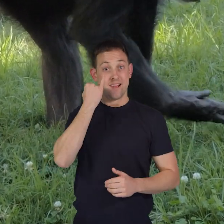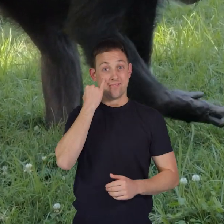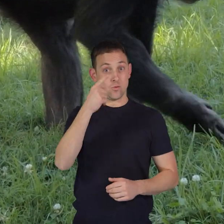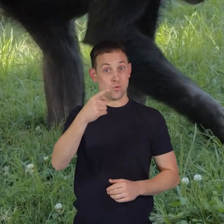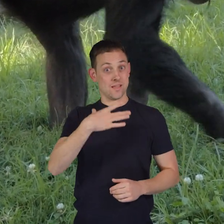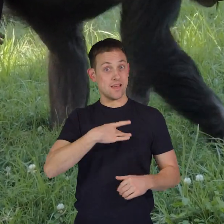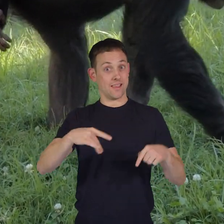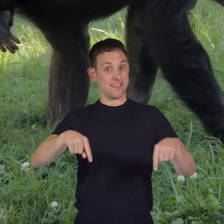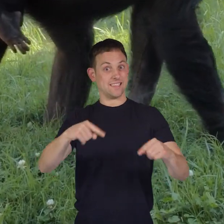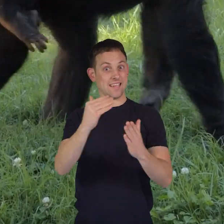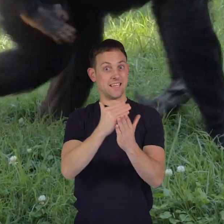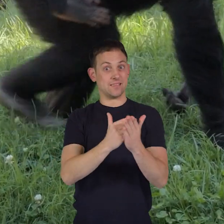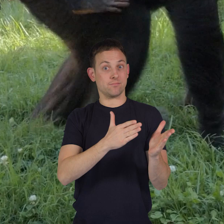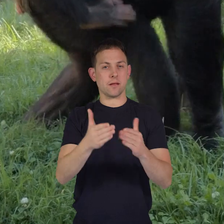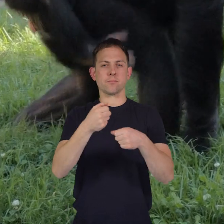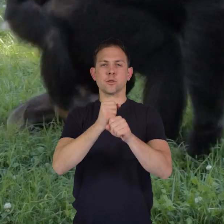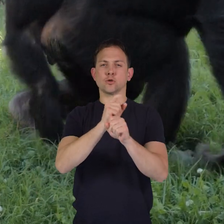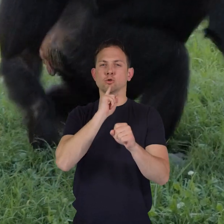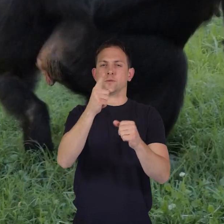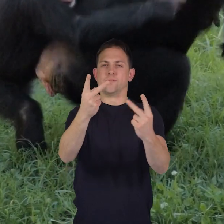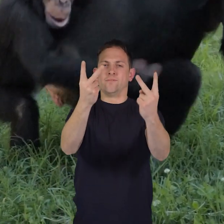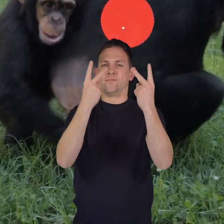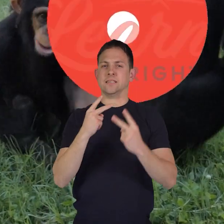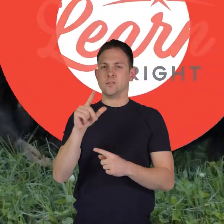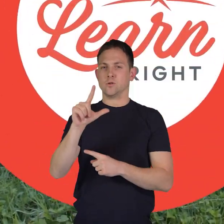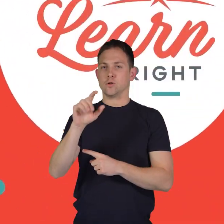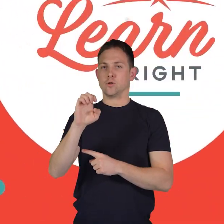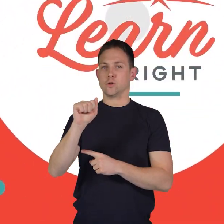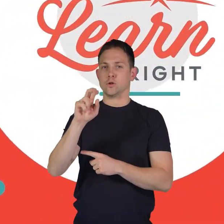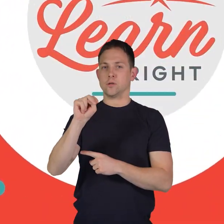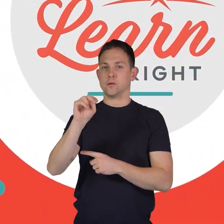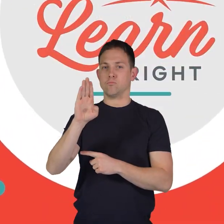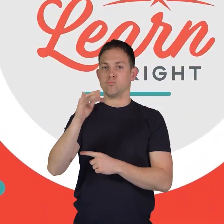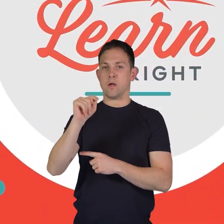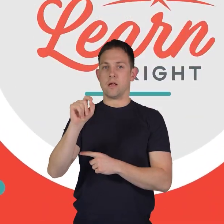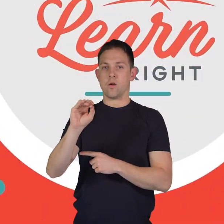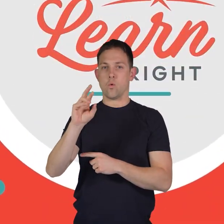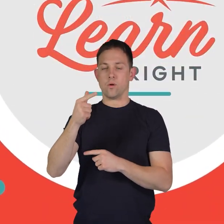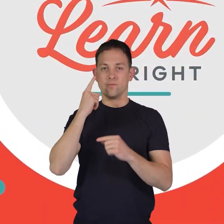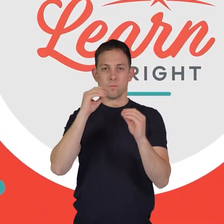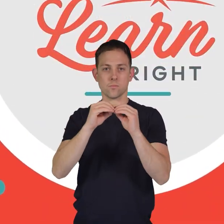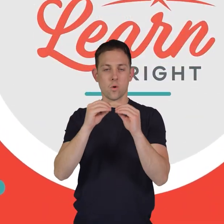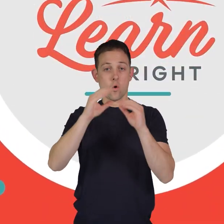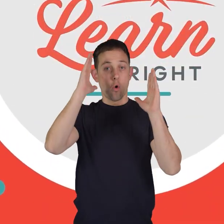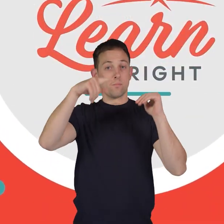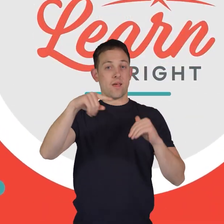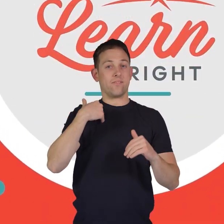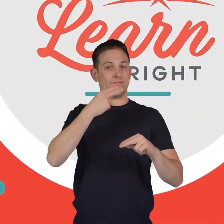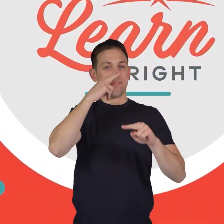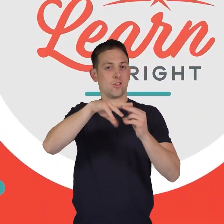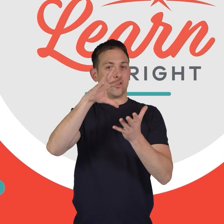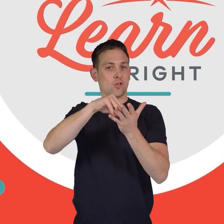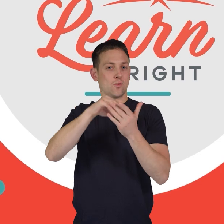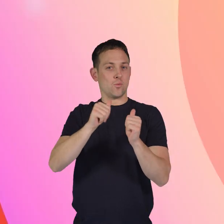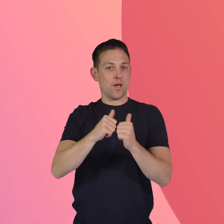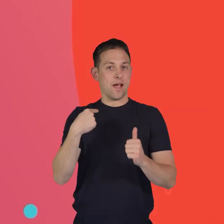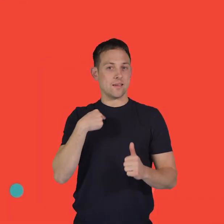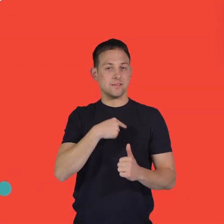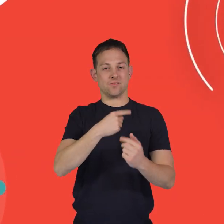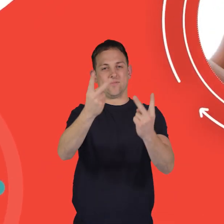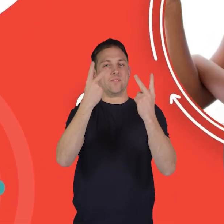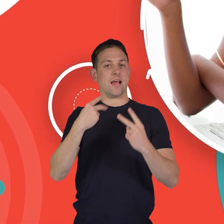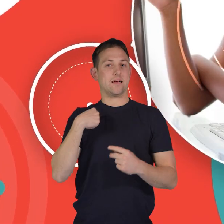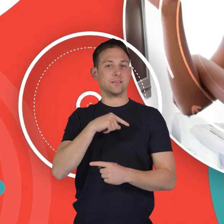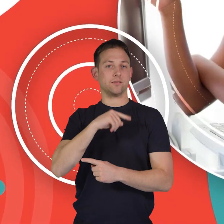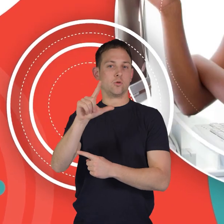lesson plan make sure you visit learnbright.org for more hope you had fun learning with us visit us at